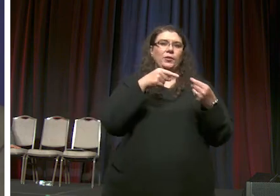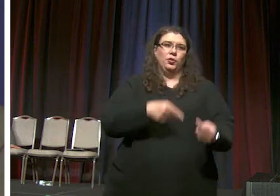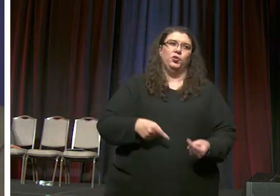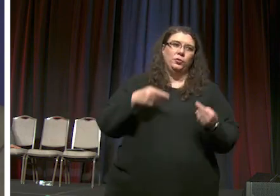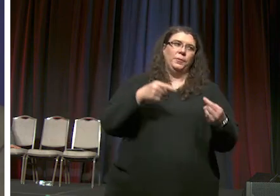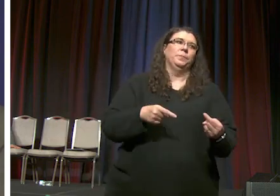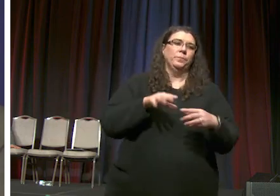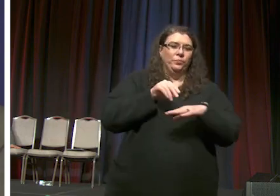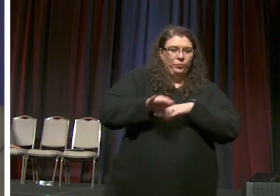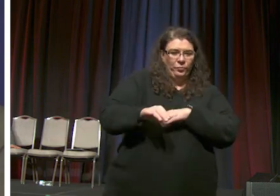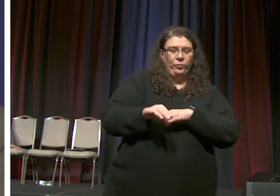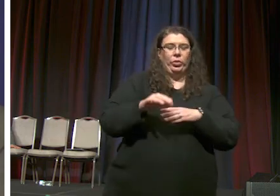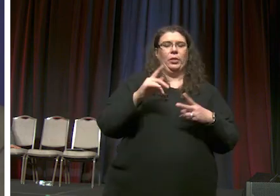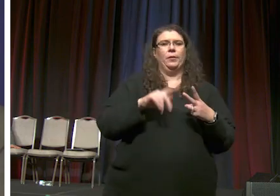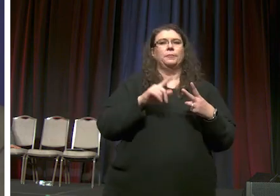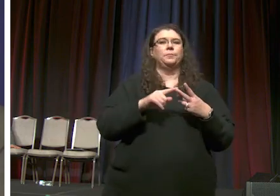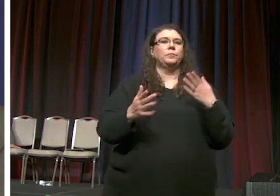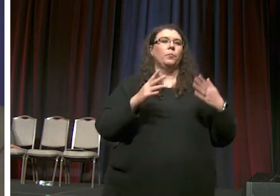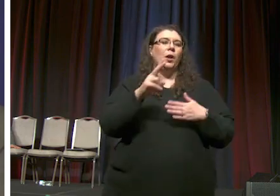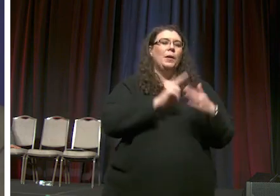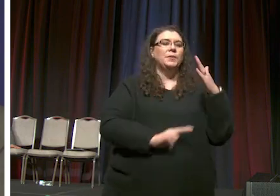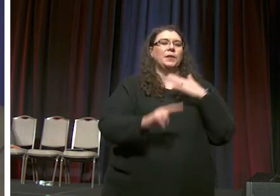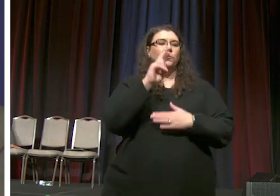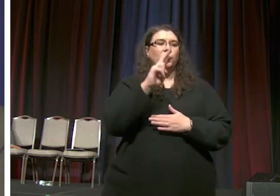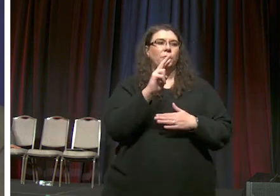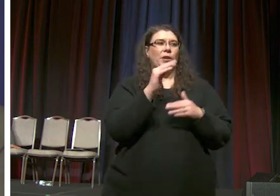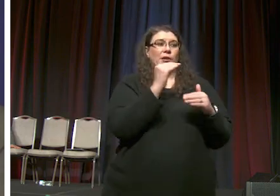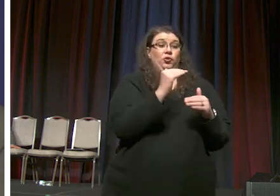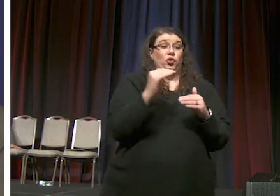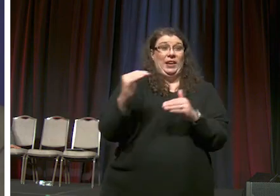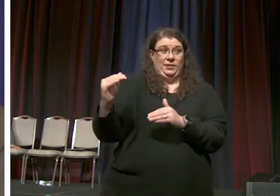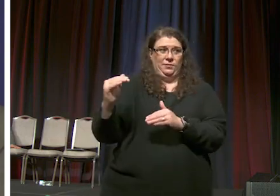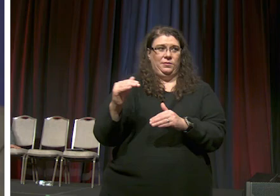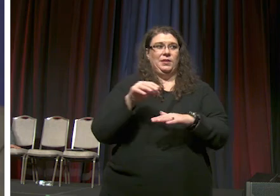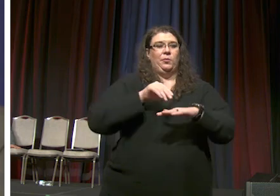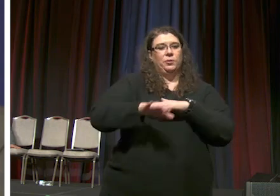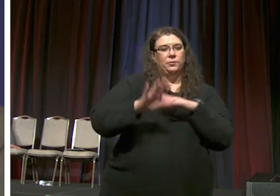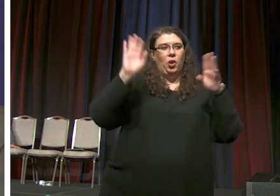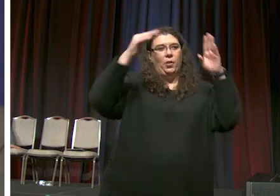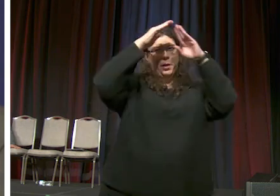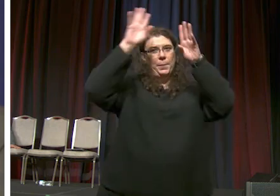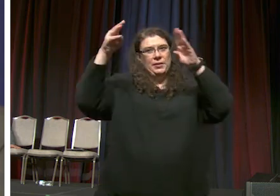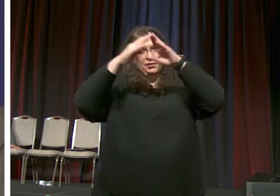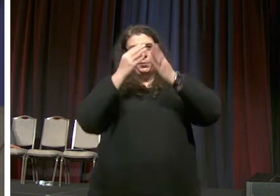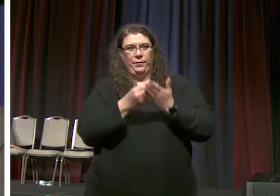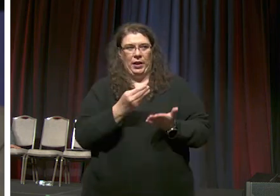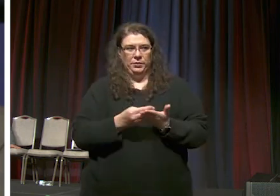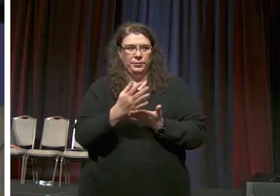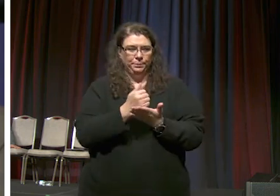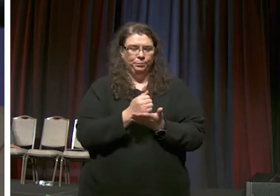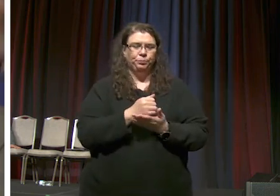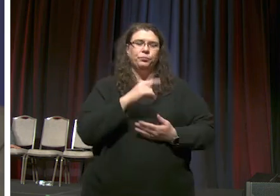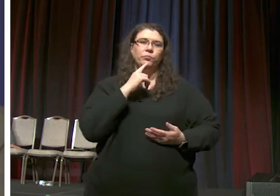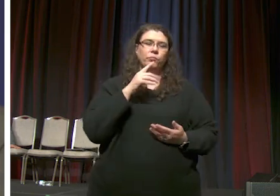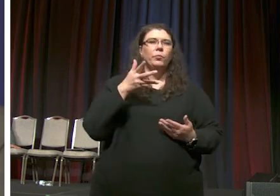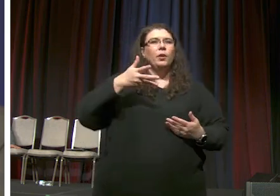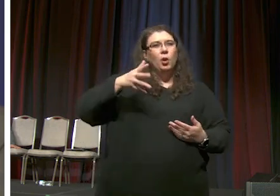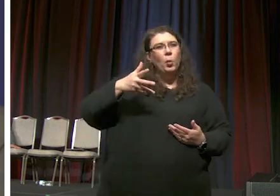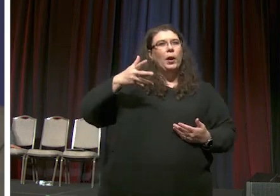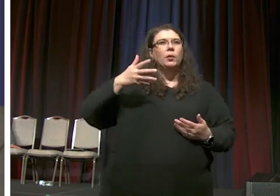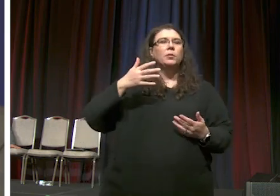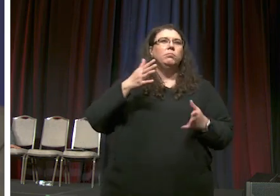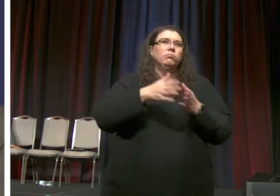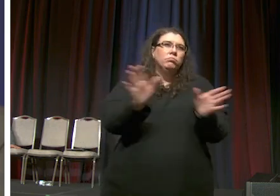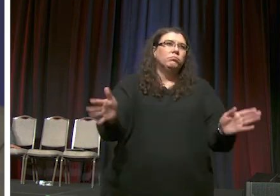and uh perhaps the anticipated constraints on the episcopal fund uh that are fairly widely uh